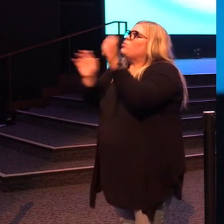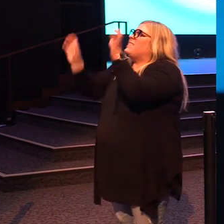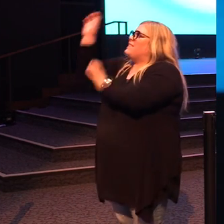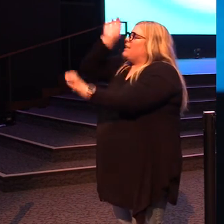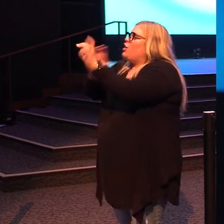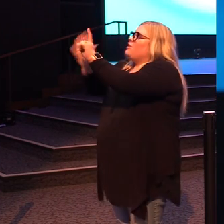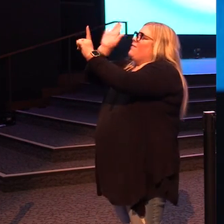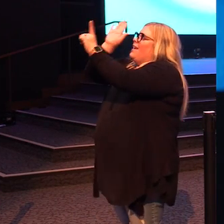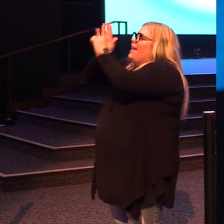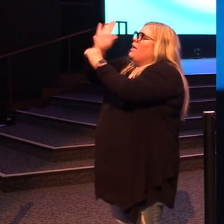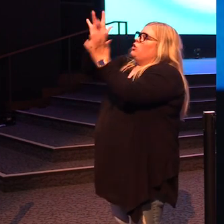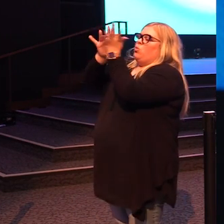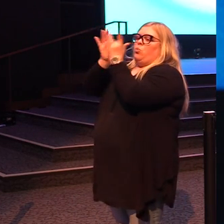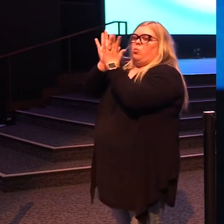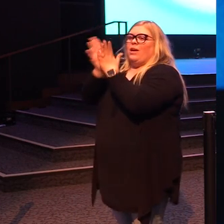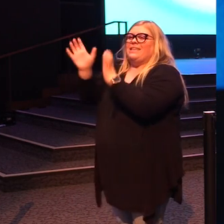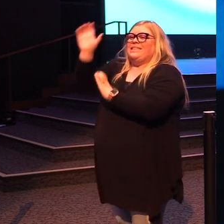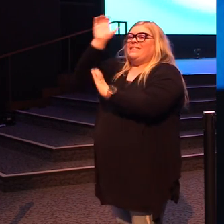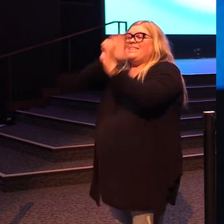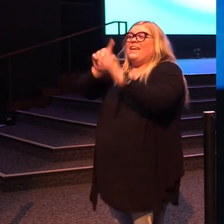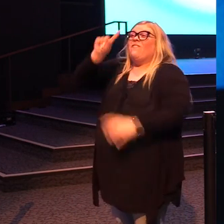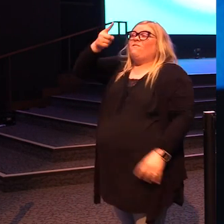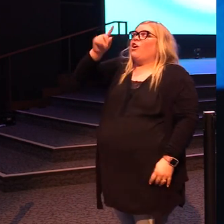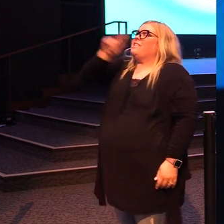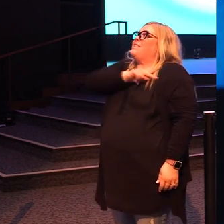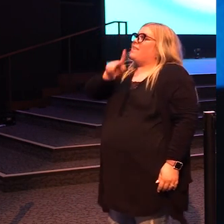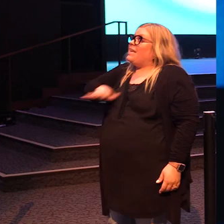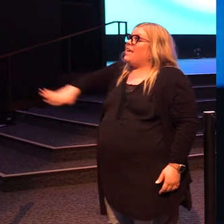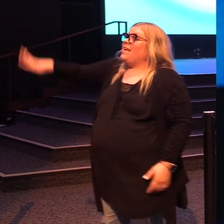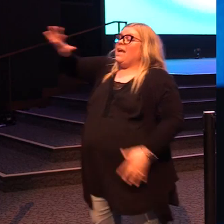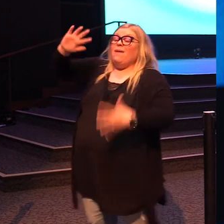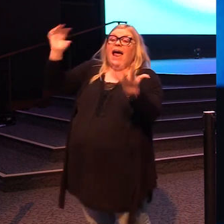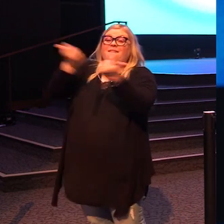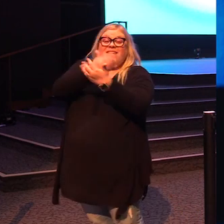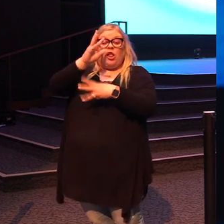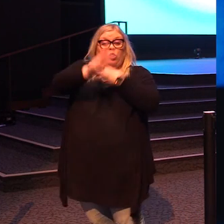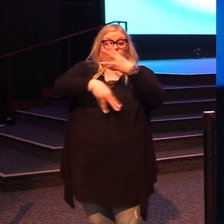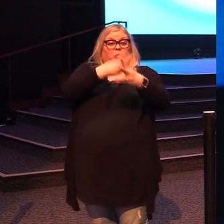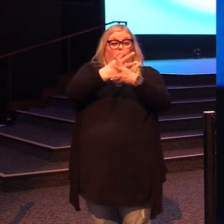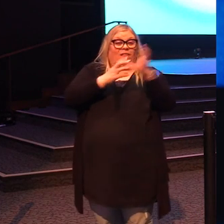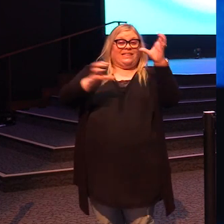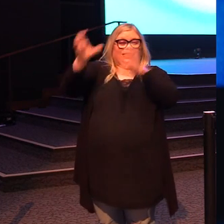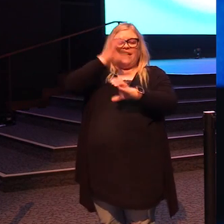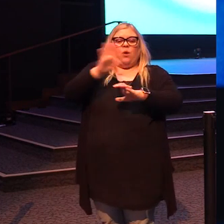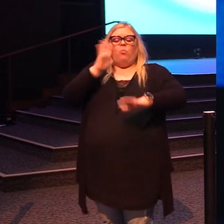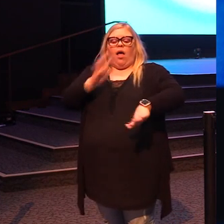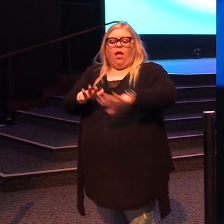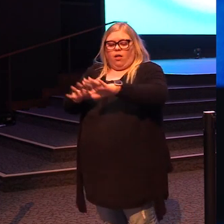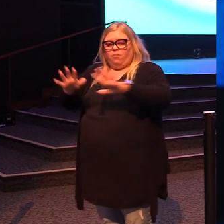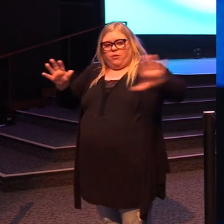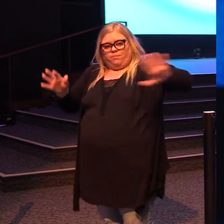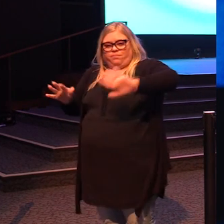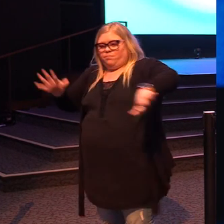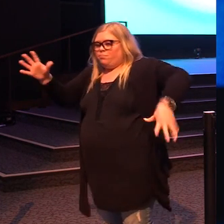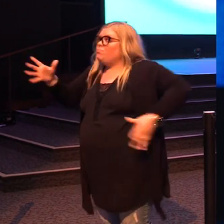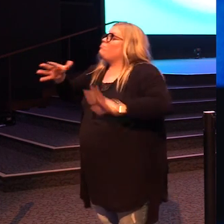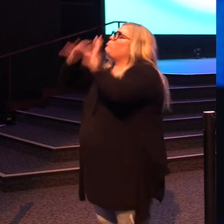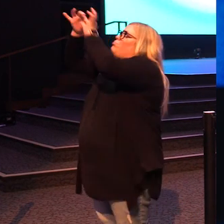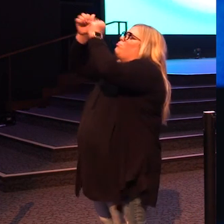seekers of his presence. Seek first the kingdom and all of that stuff that the world is seeking will be added unto you.